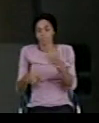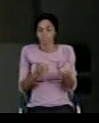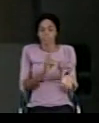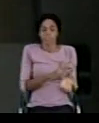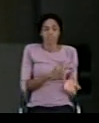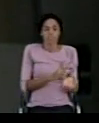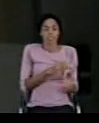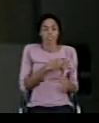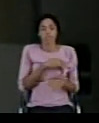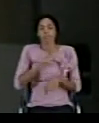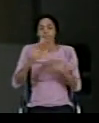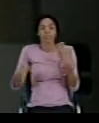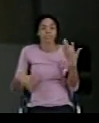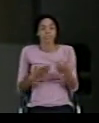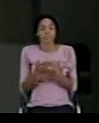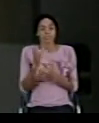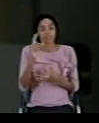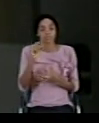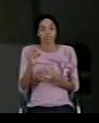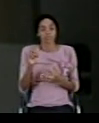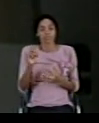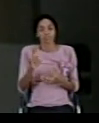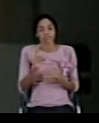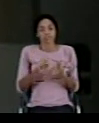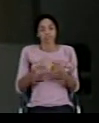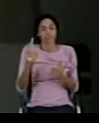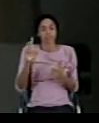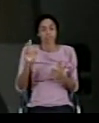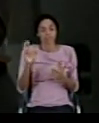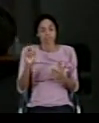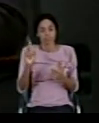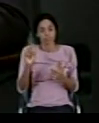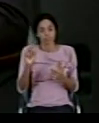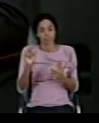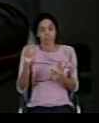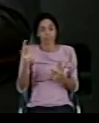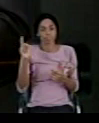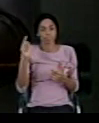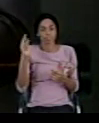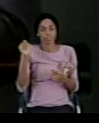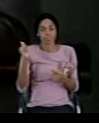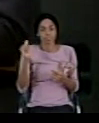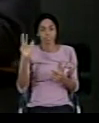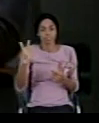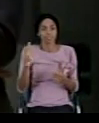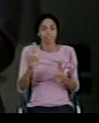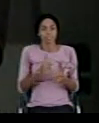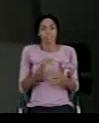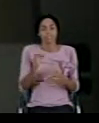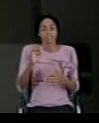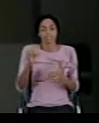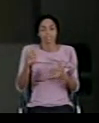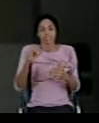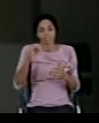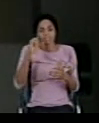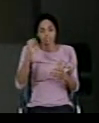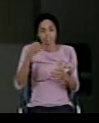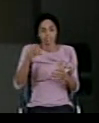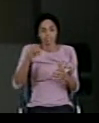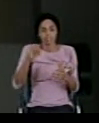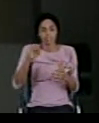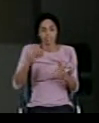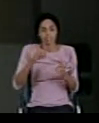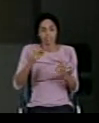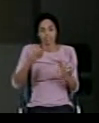all through 2012 to 2013, 2013 in September, we have this program program. Then